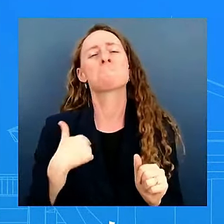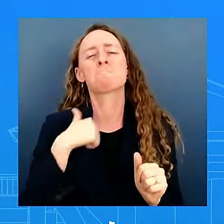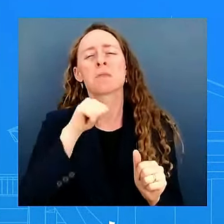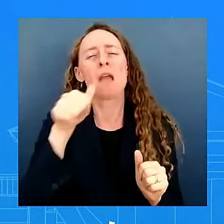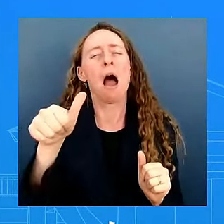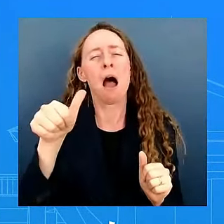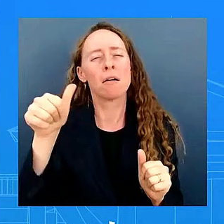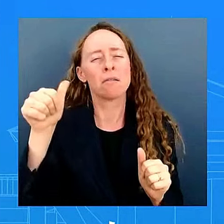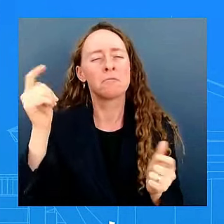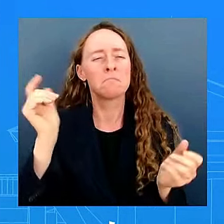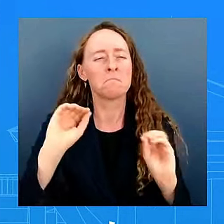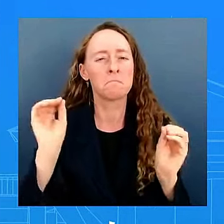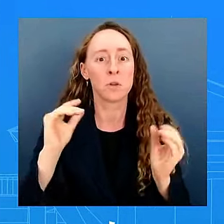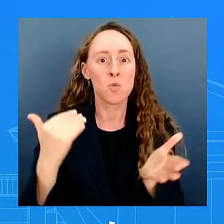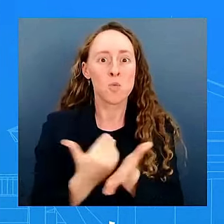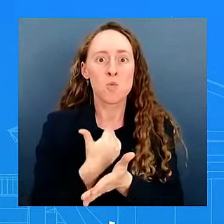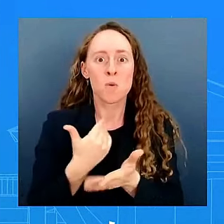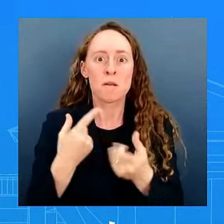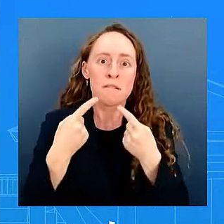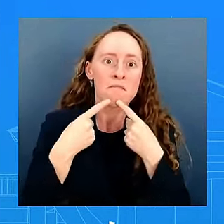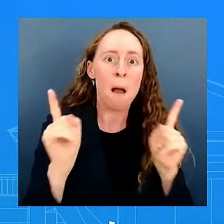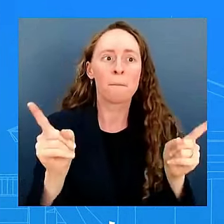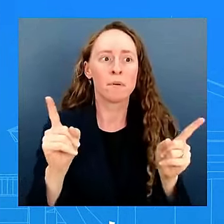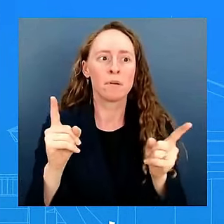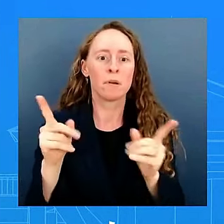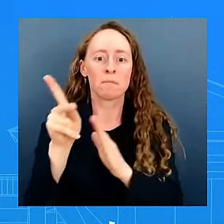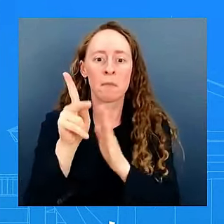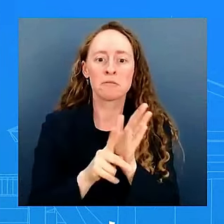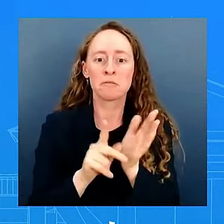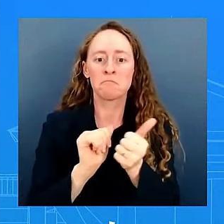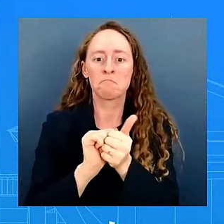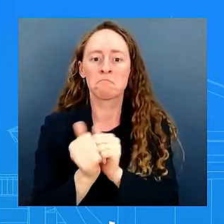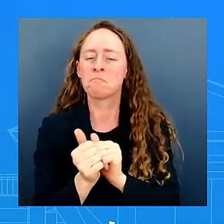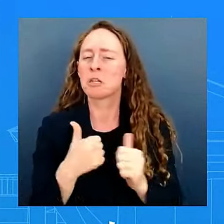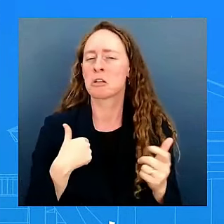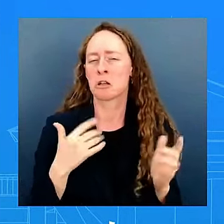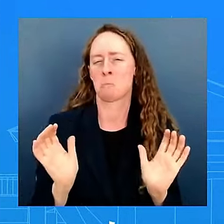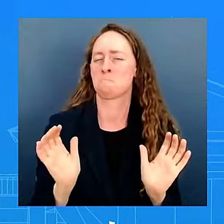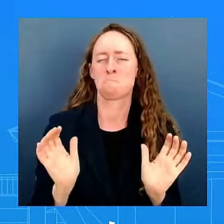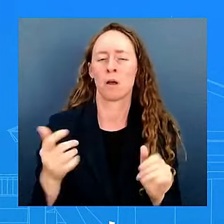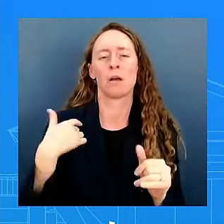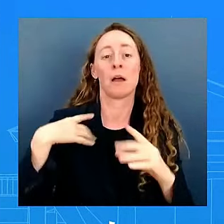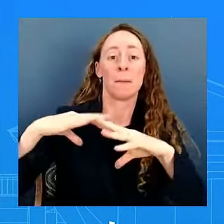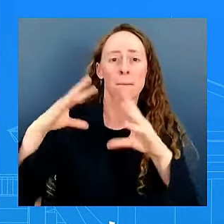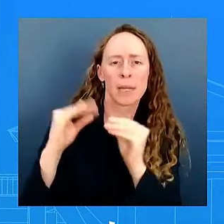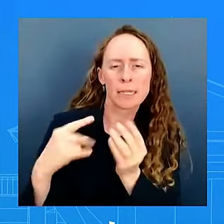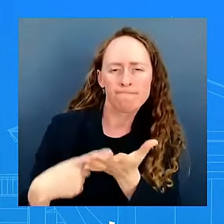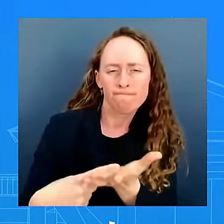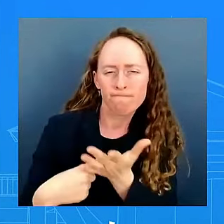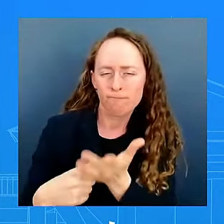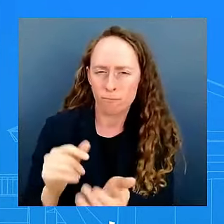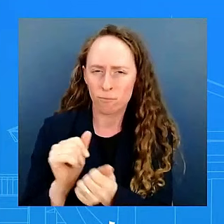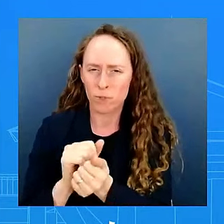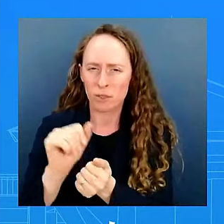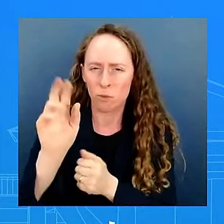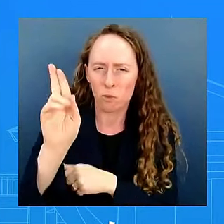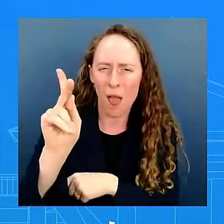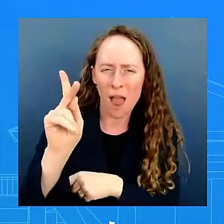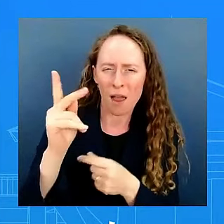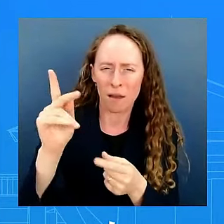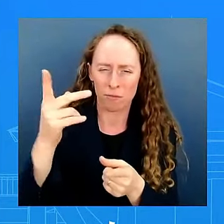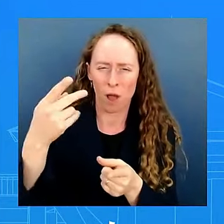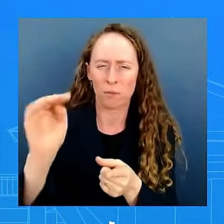it is he believes it's an important uh conversation that they're uh going to have and a varied conversation wide range of conversation